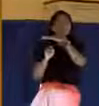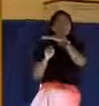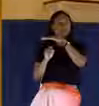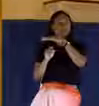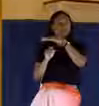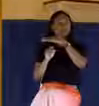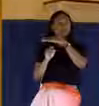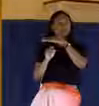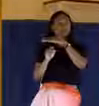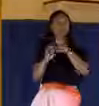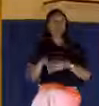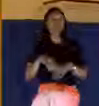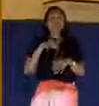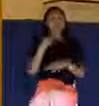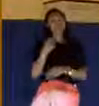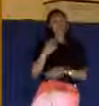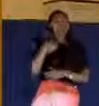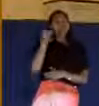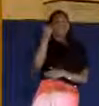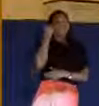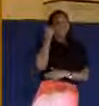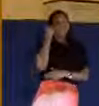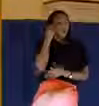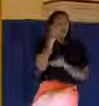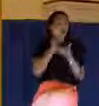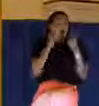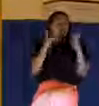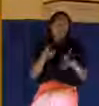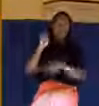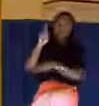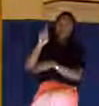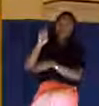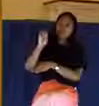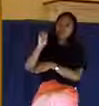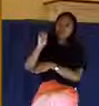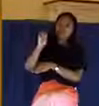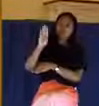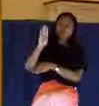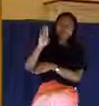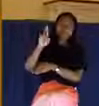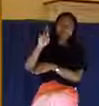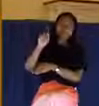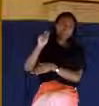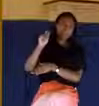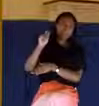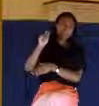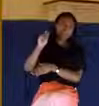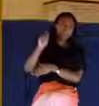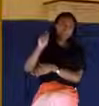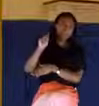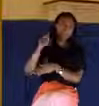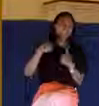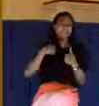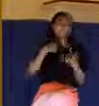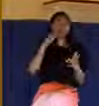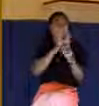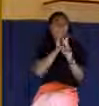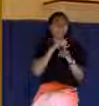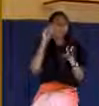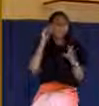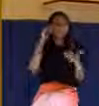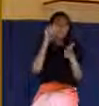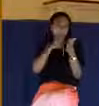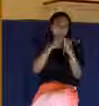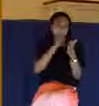The great Dutch artist Rembrandt has a famous painting of the crucifixion. And when you look at it, you're drawn to